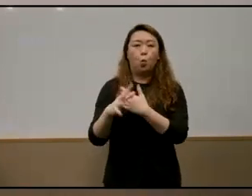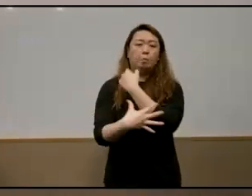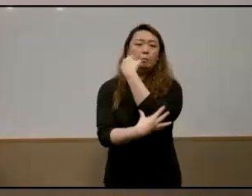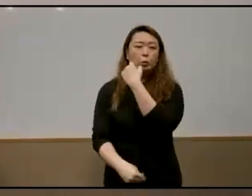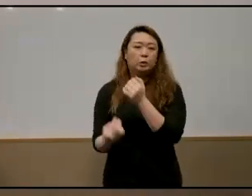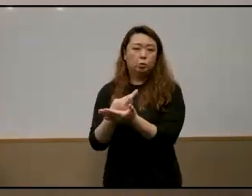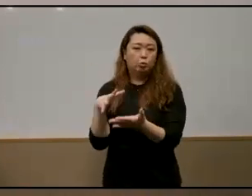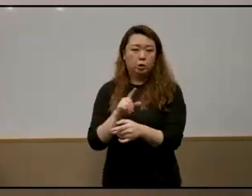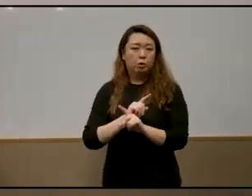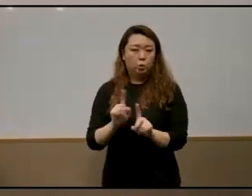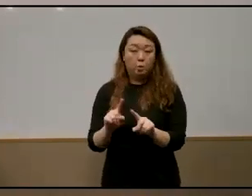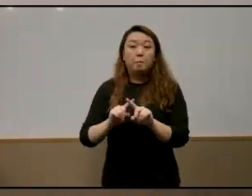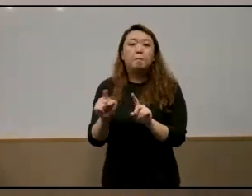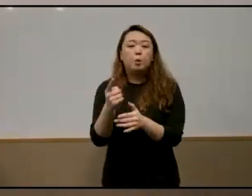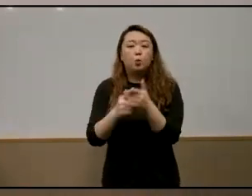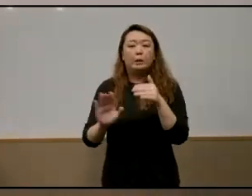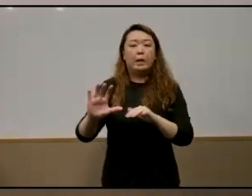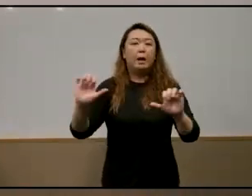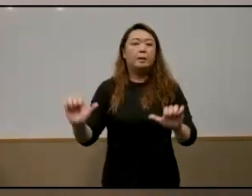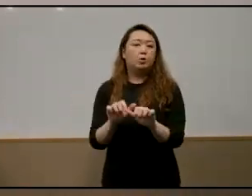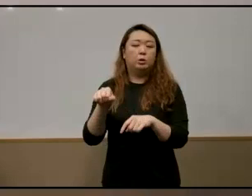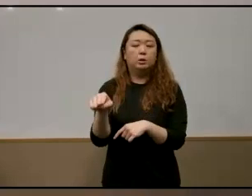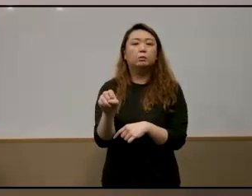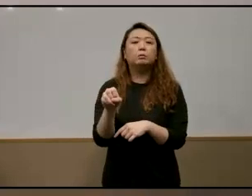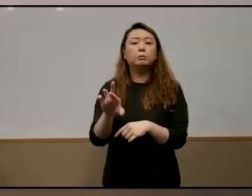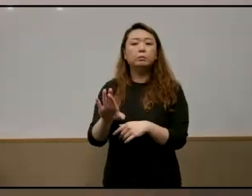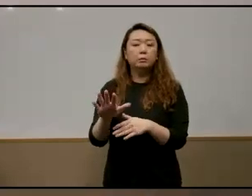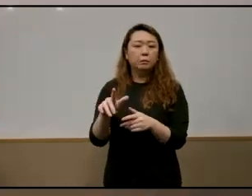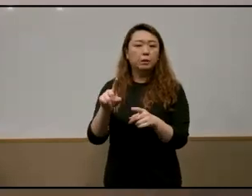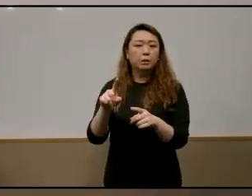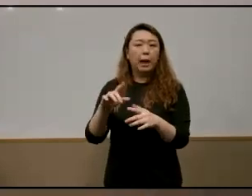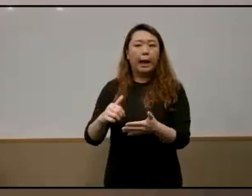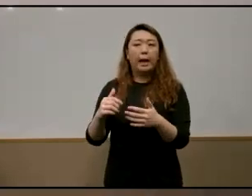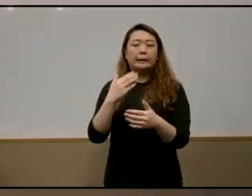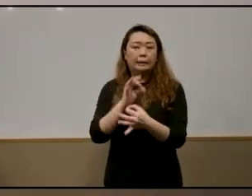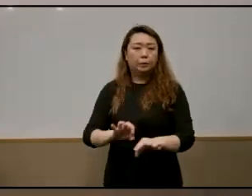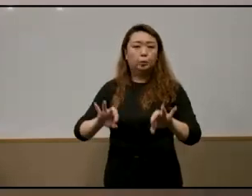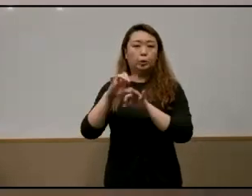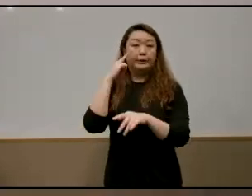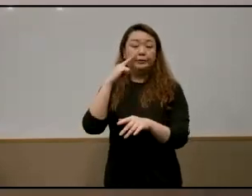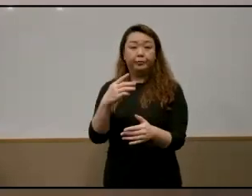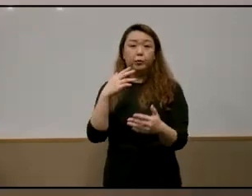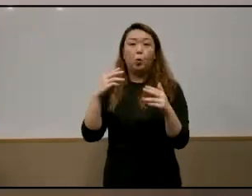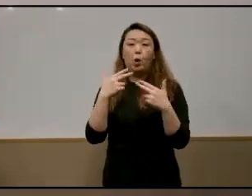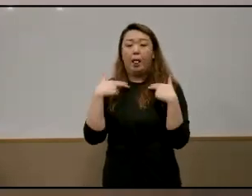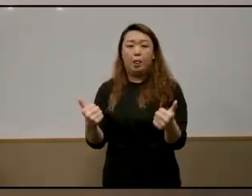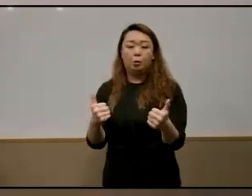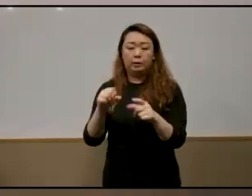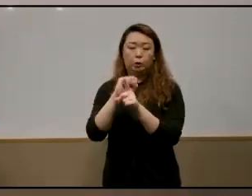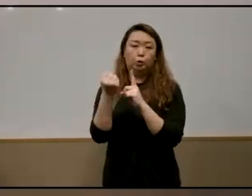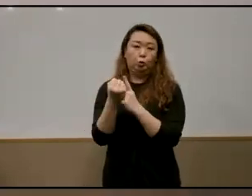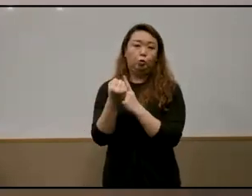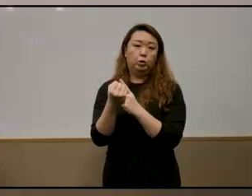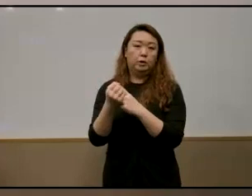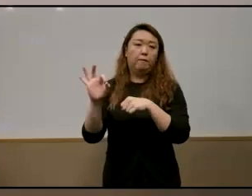as dispositions and actions that are actually crucial to the healthy functioning of societies but might we understand responsibility in a